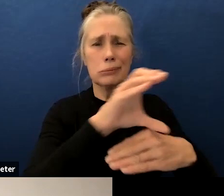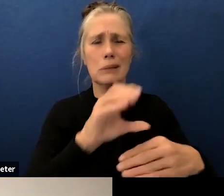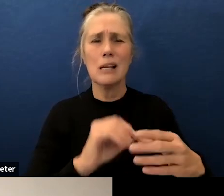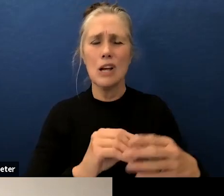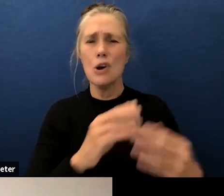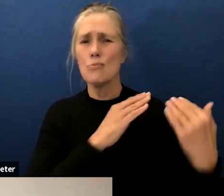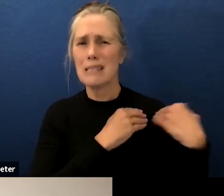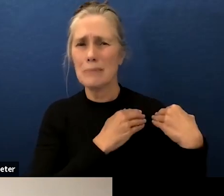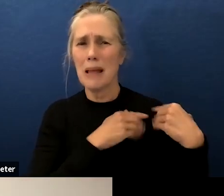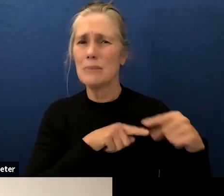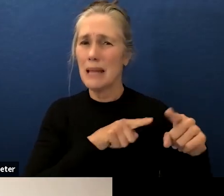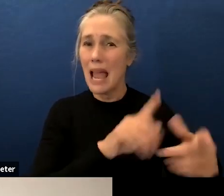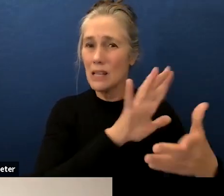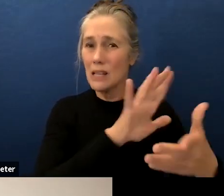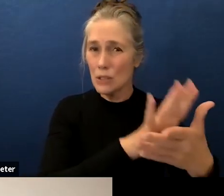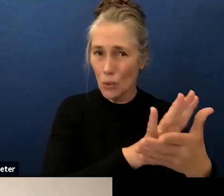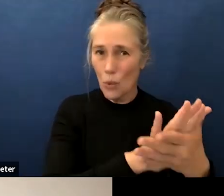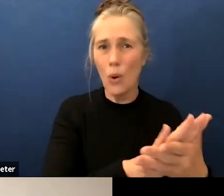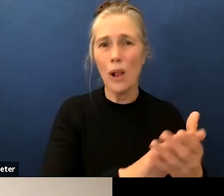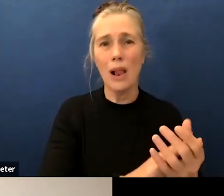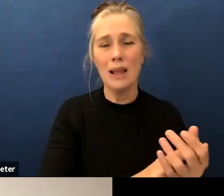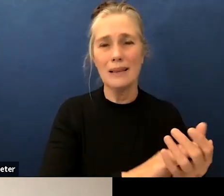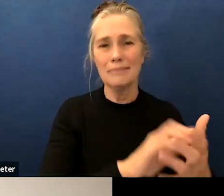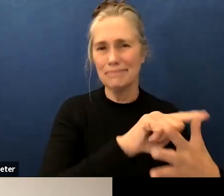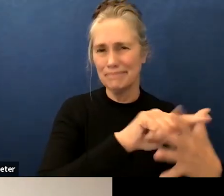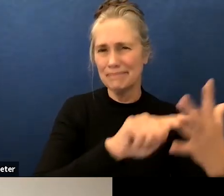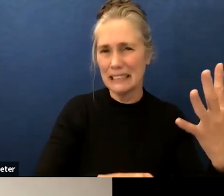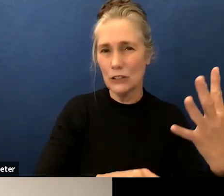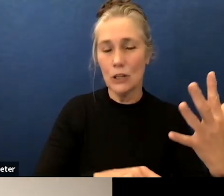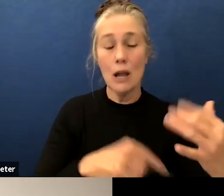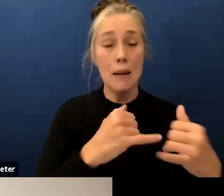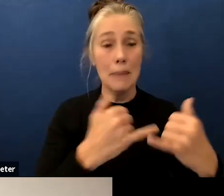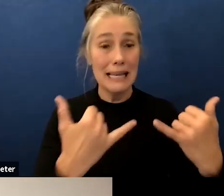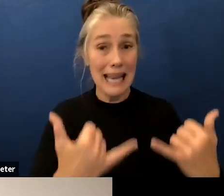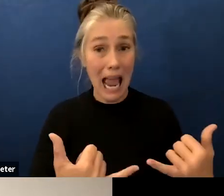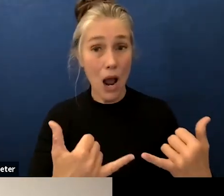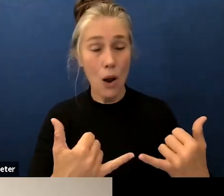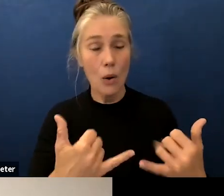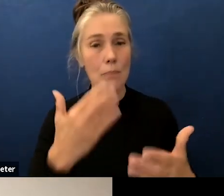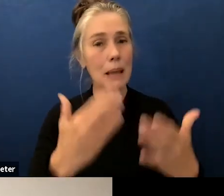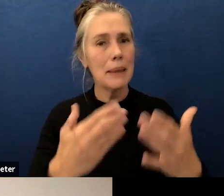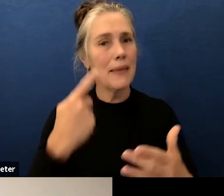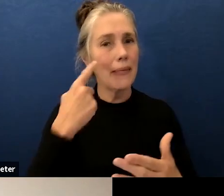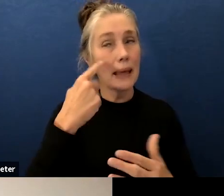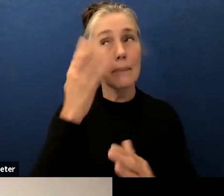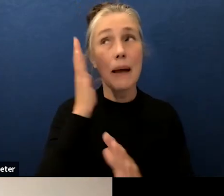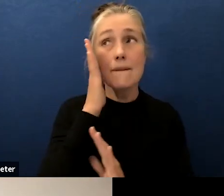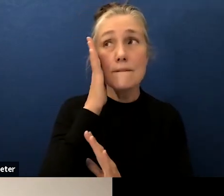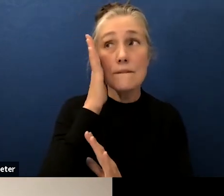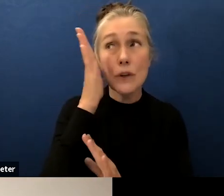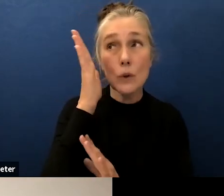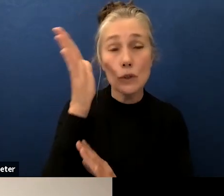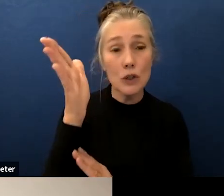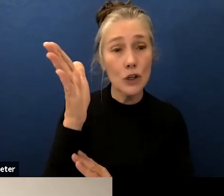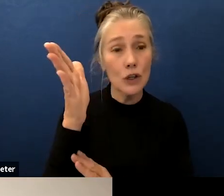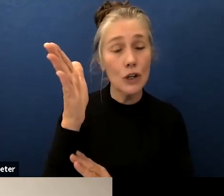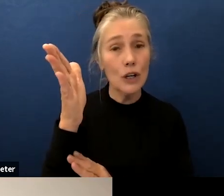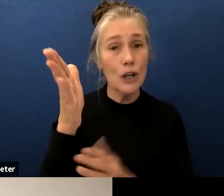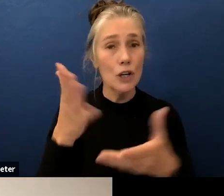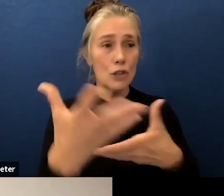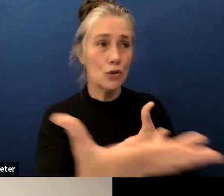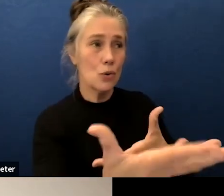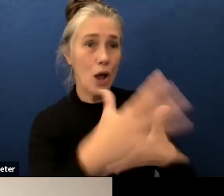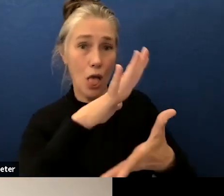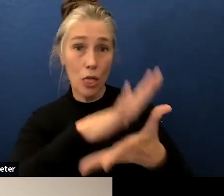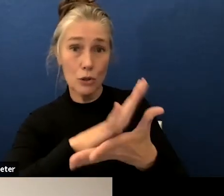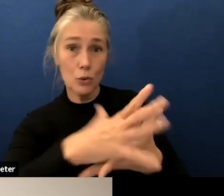this i could see in terms of as we looking towards the future in terms of bringing in the schools and